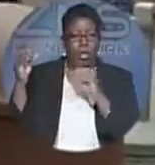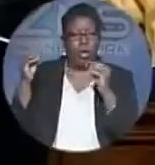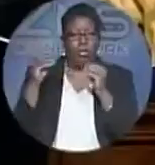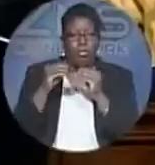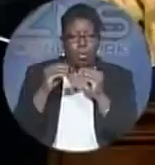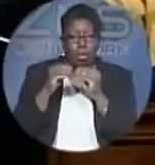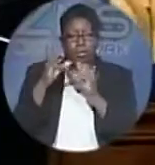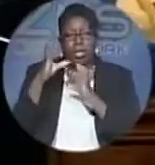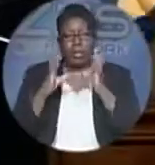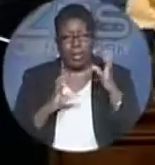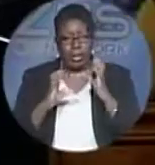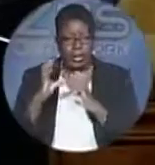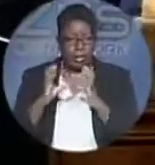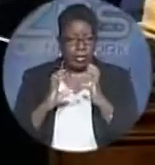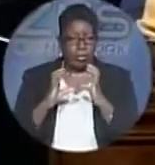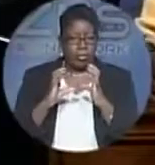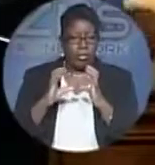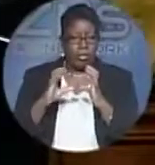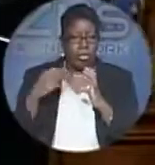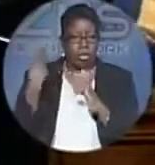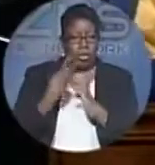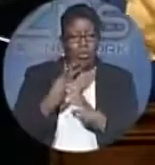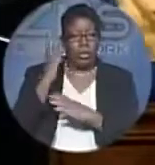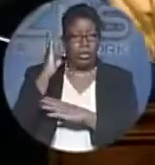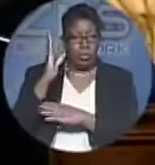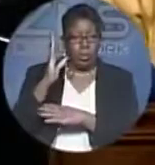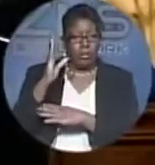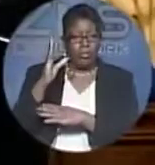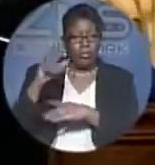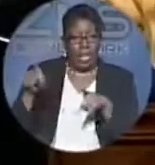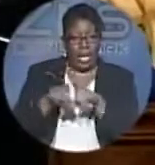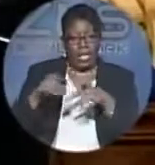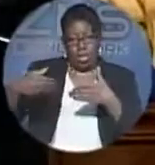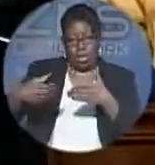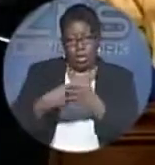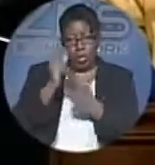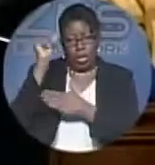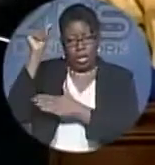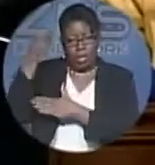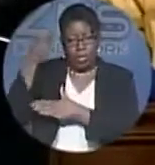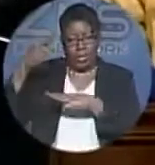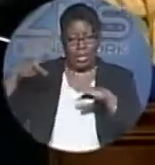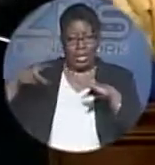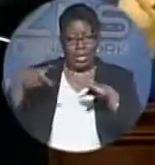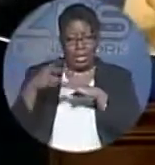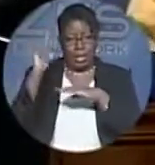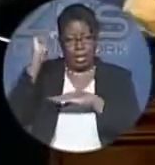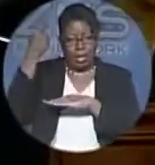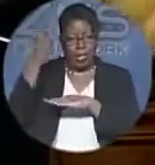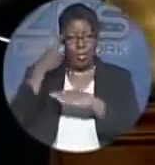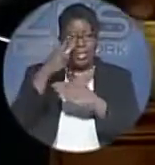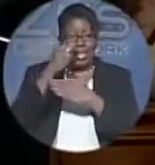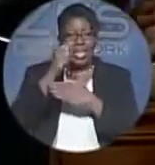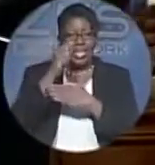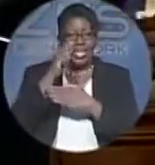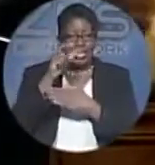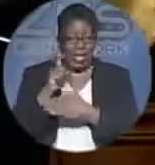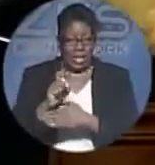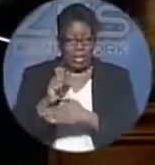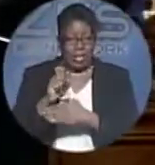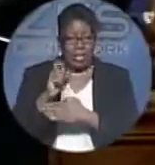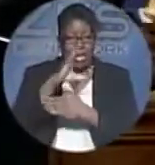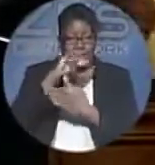We will, as a new government, cut government taxes at the airport